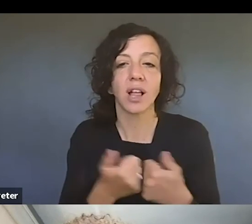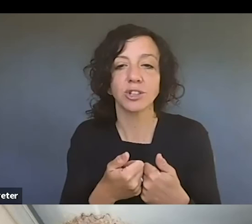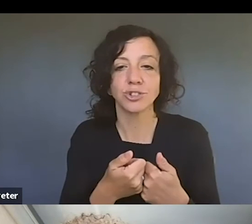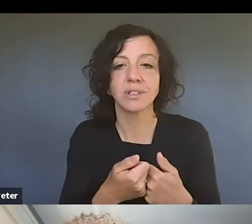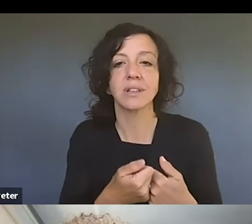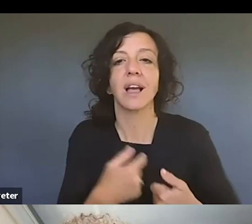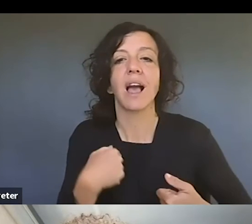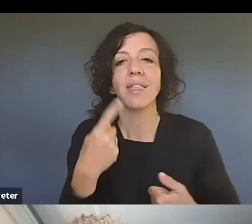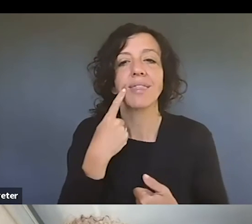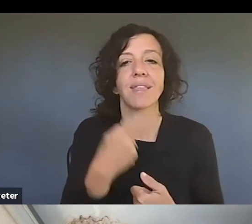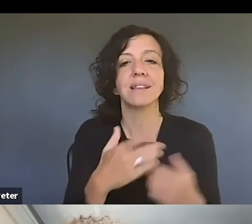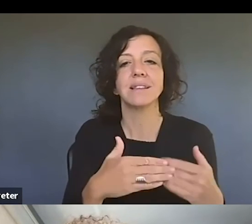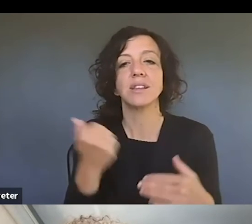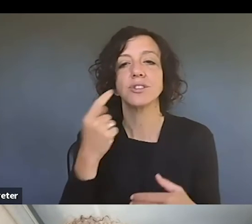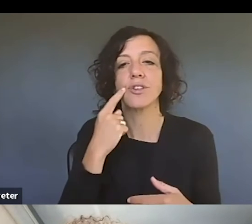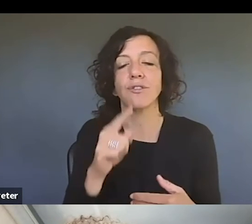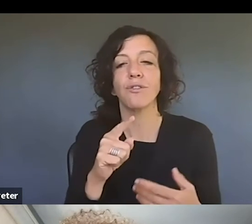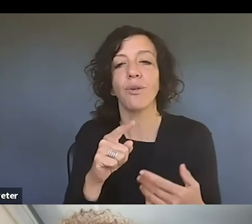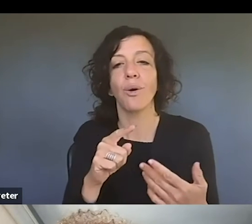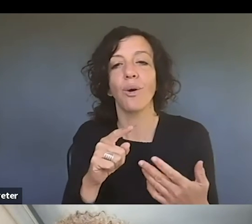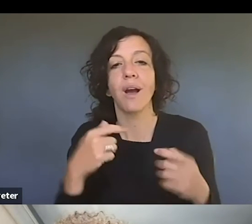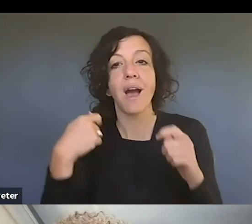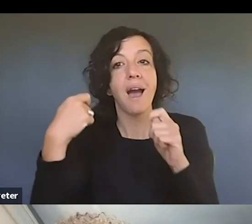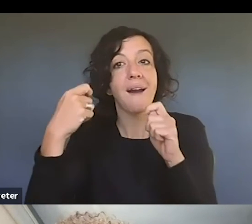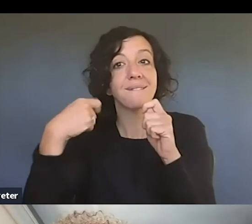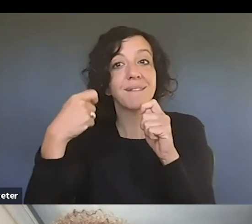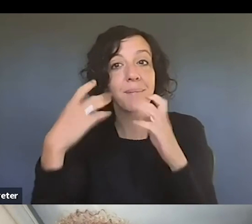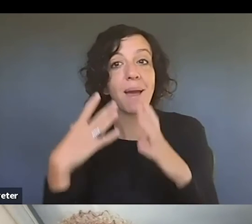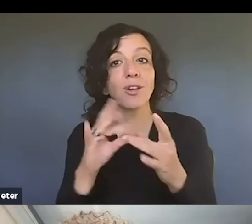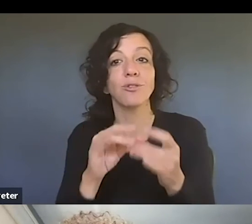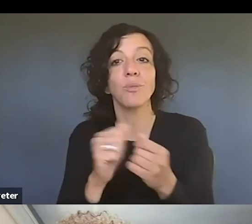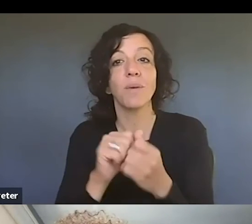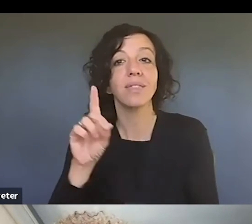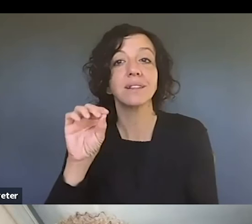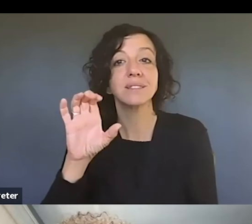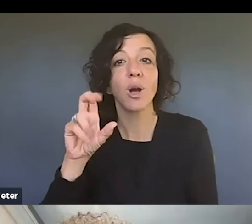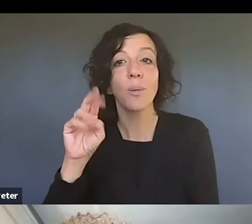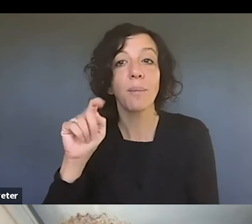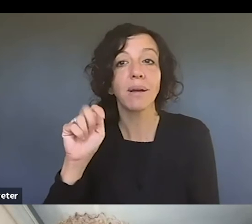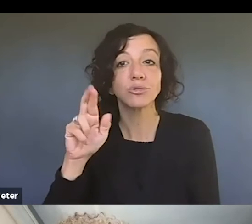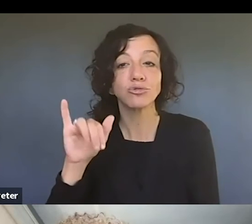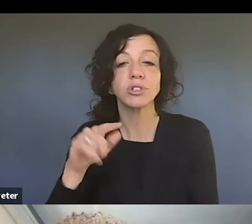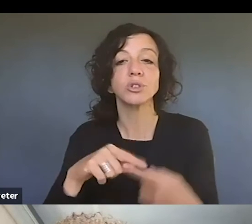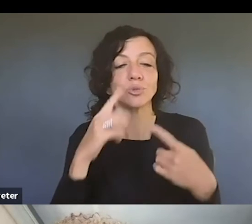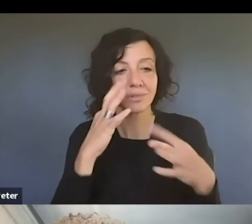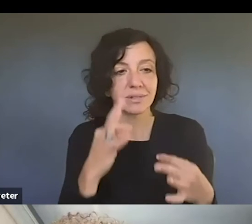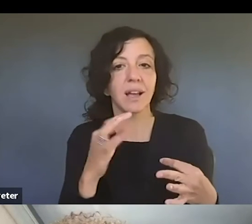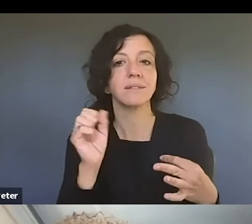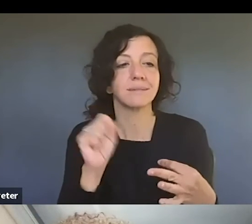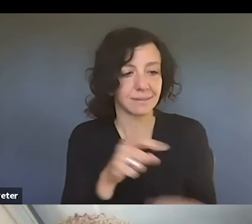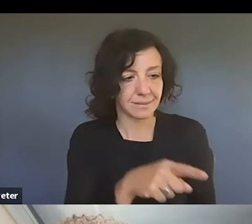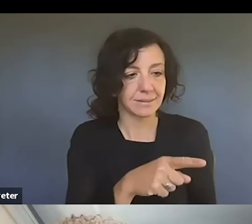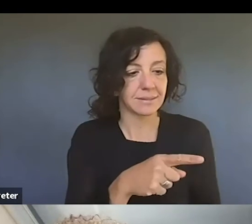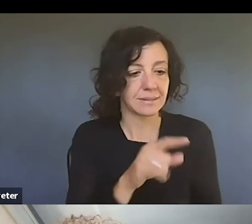it's actually easier for, say, a documentary filmmaker to make a determination about, um, whether a work,